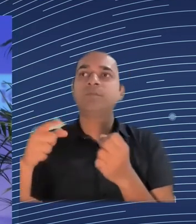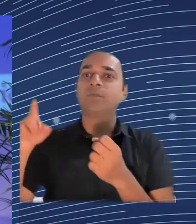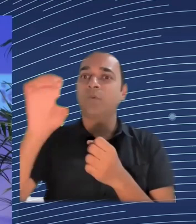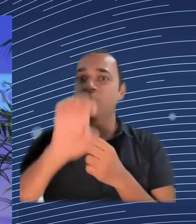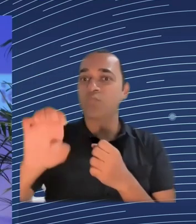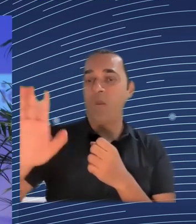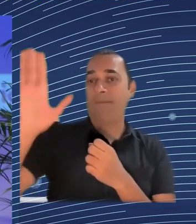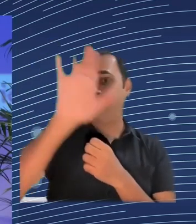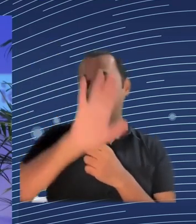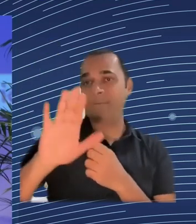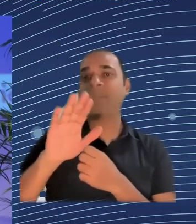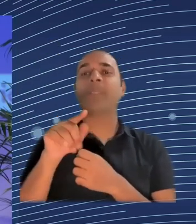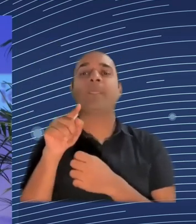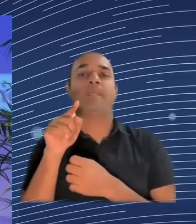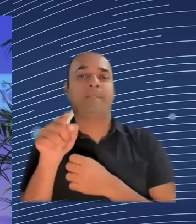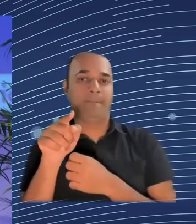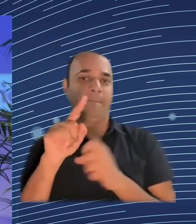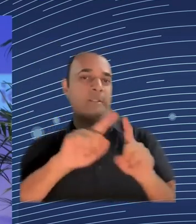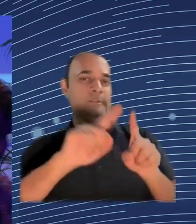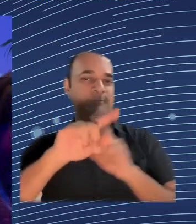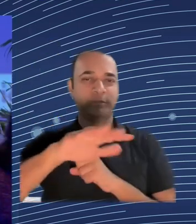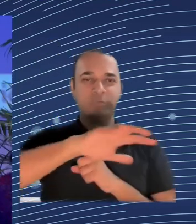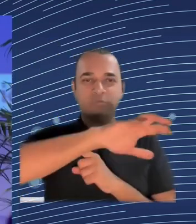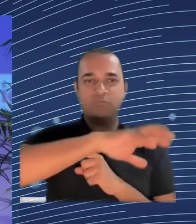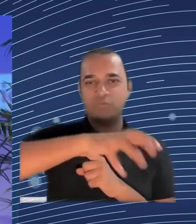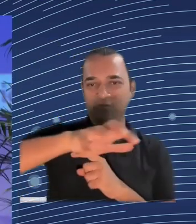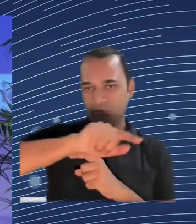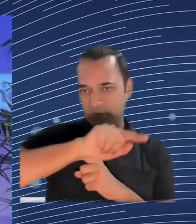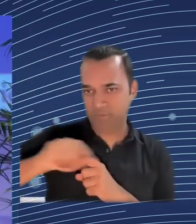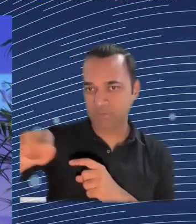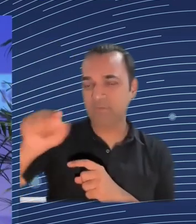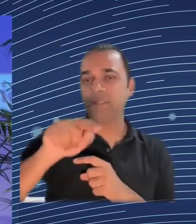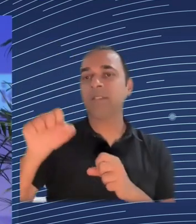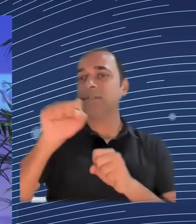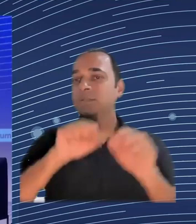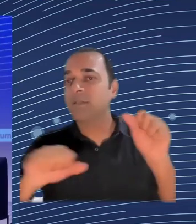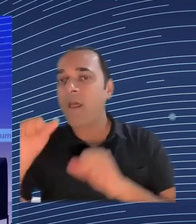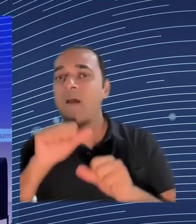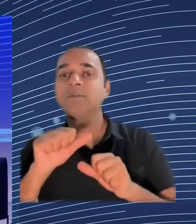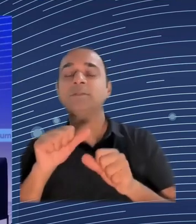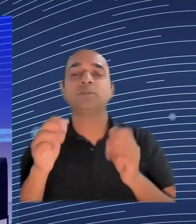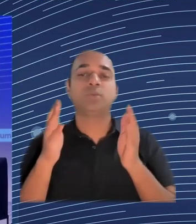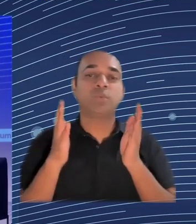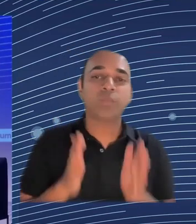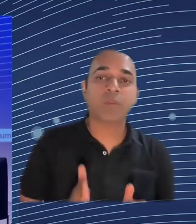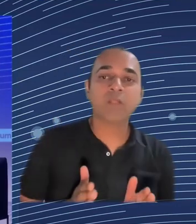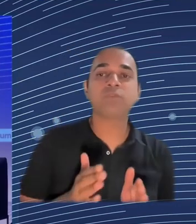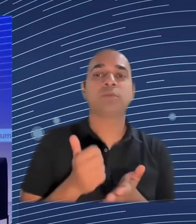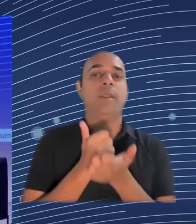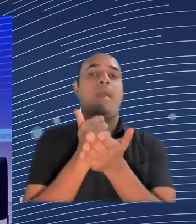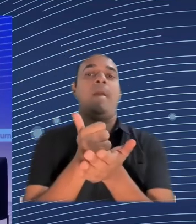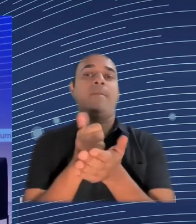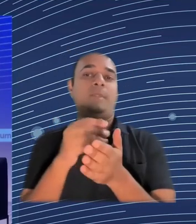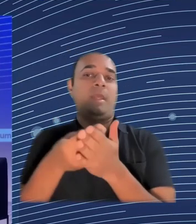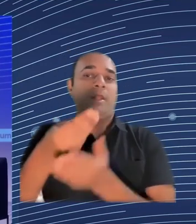really taken forward. Thank you. Thank I'm sorry. No, not at all. Actually, I'm quite happy with this input. And let this be an encouragement